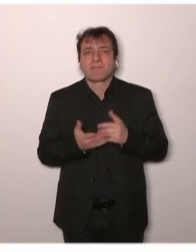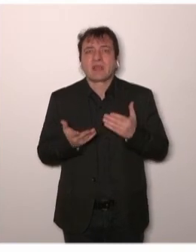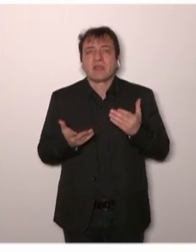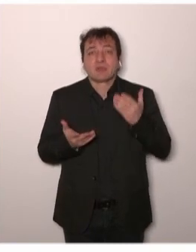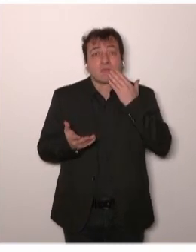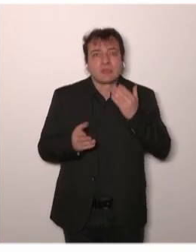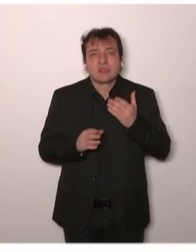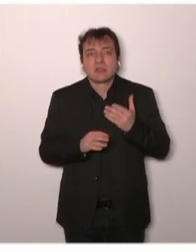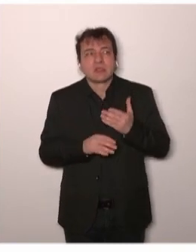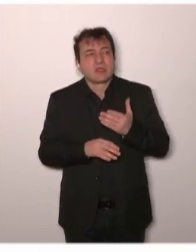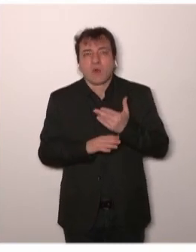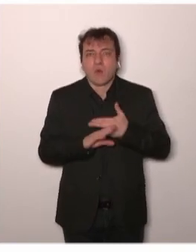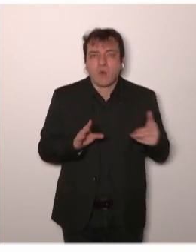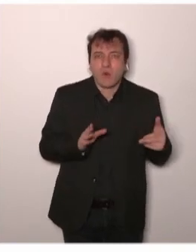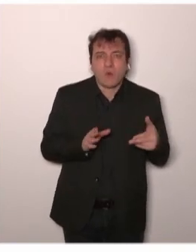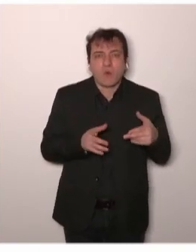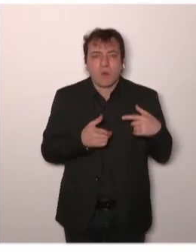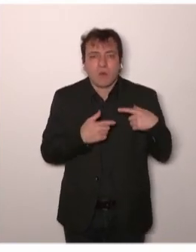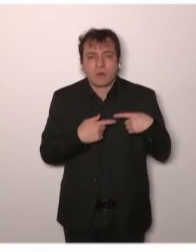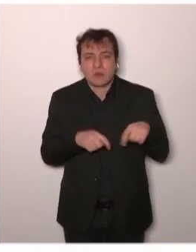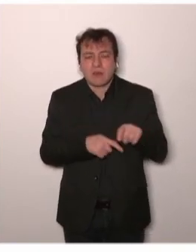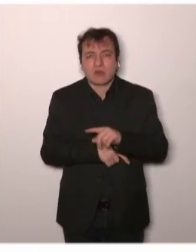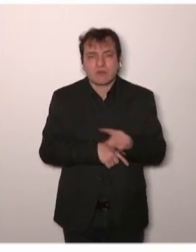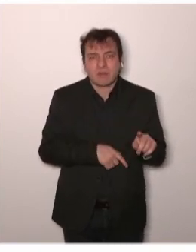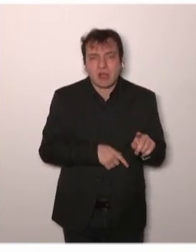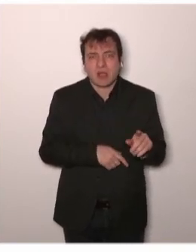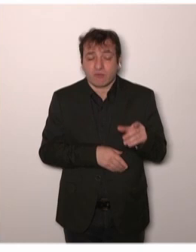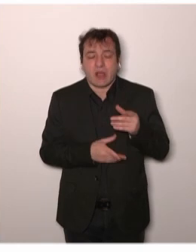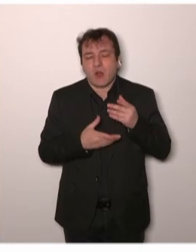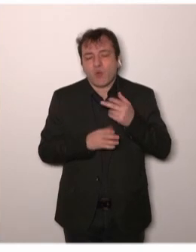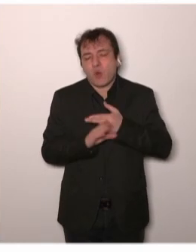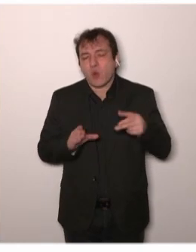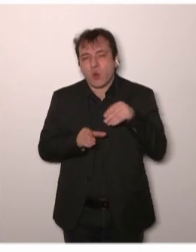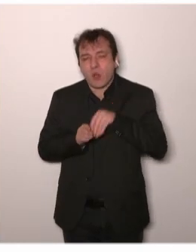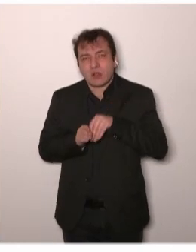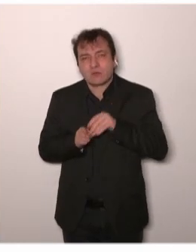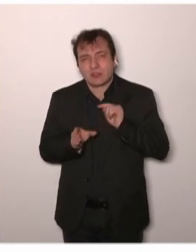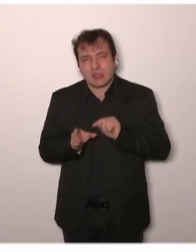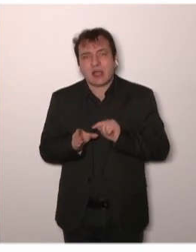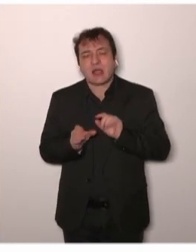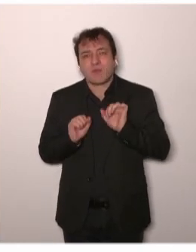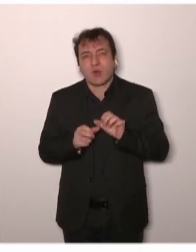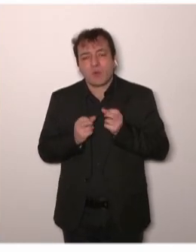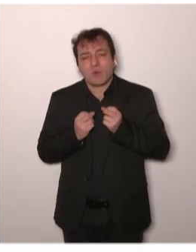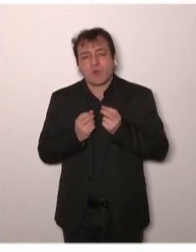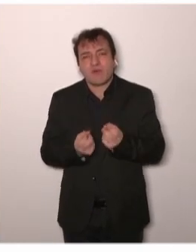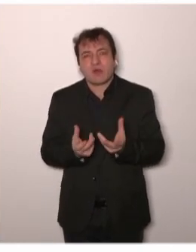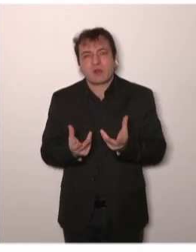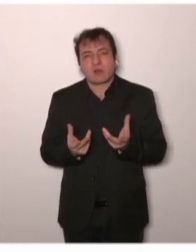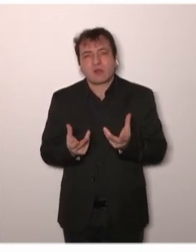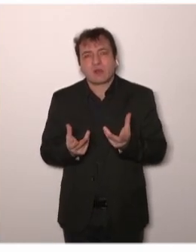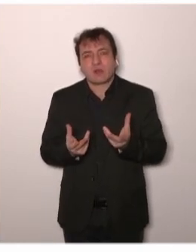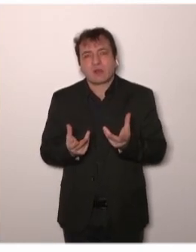not only first save toxicity for patients, but, of course, can we save substantial monies